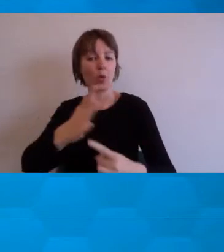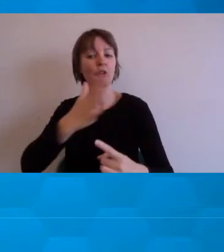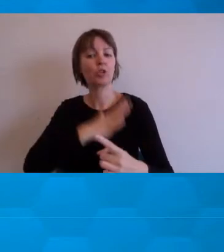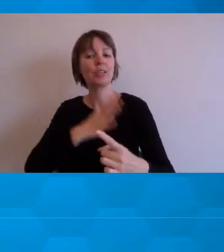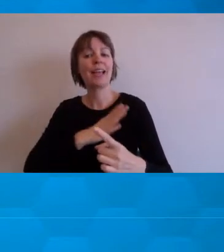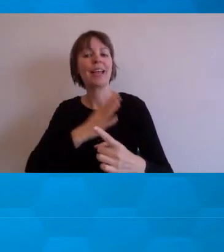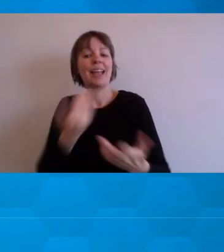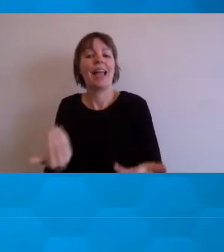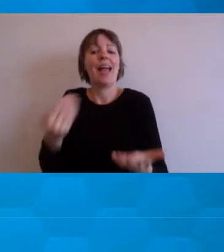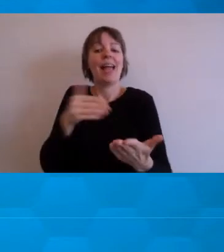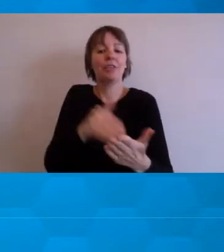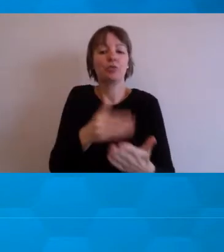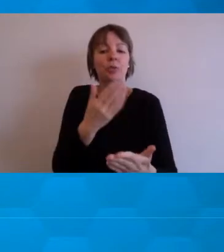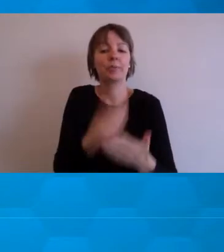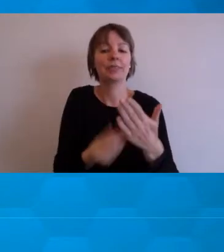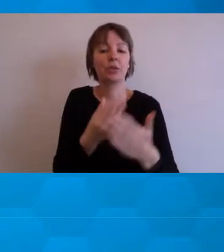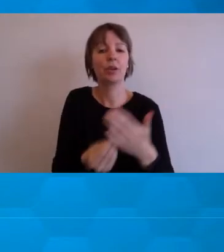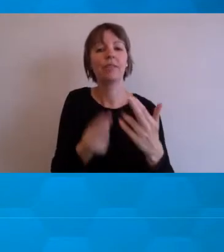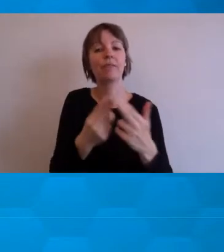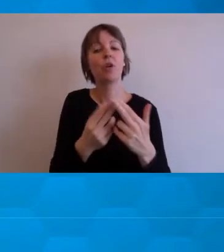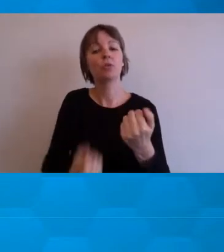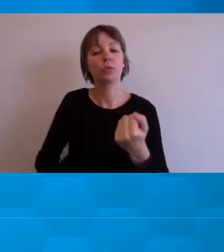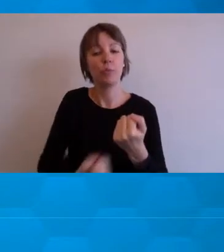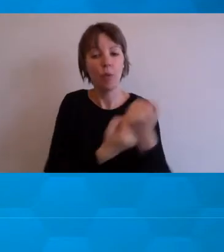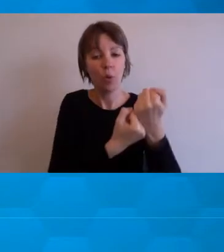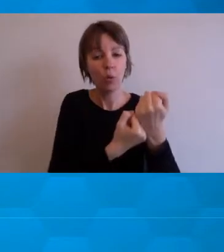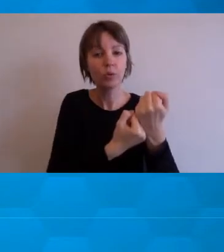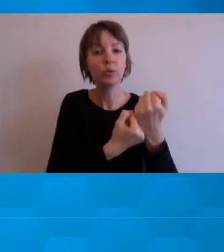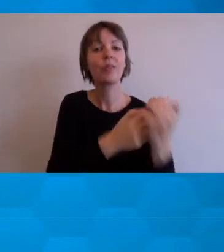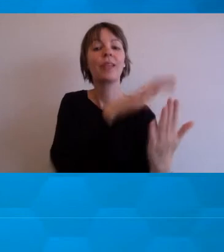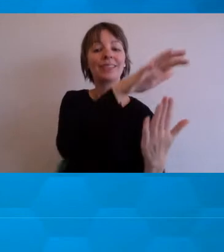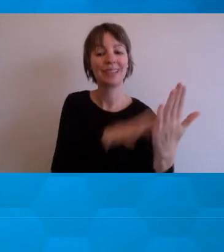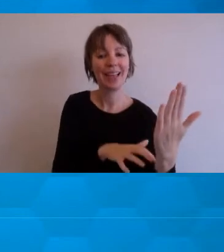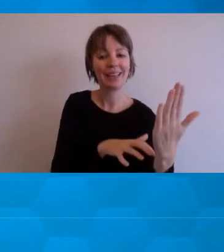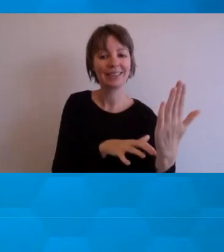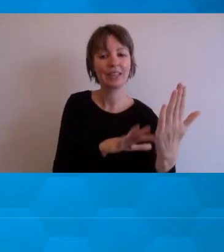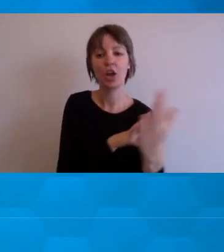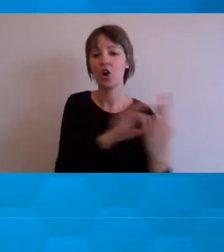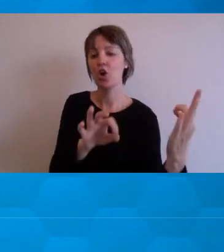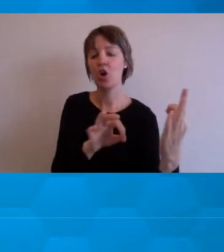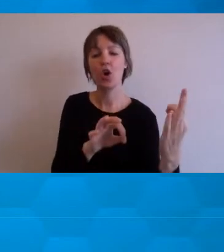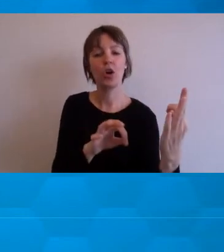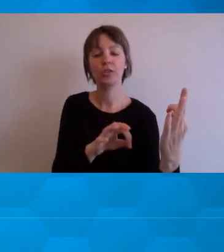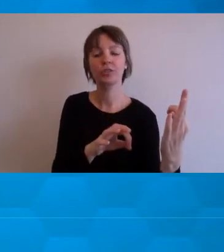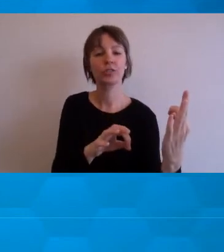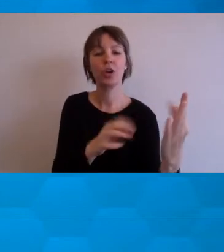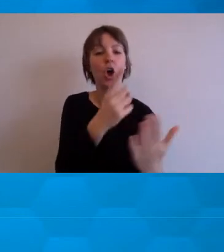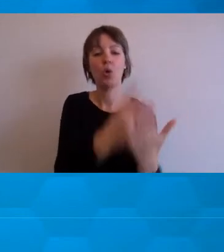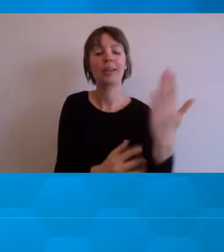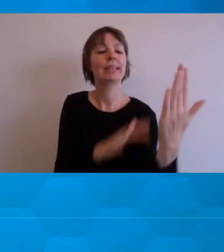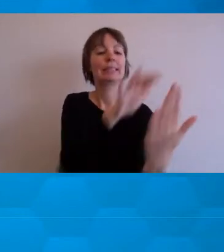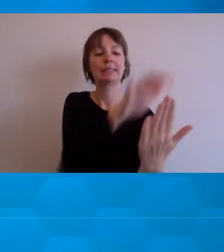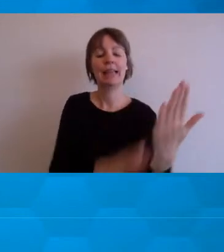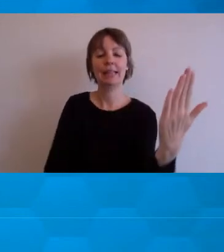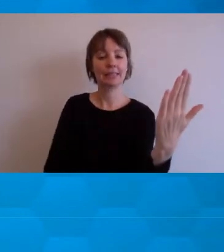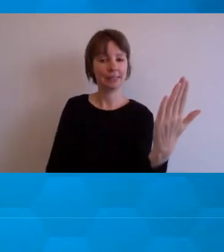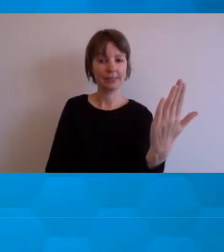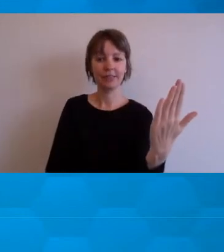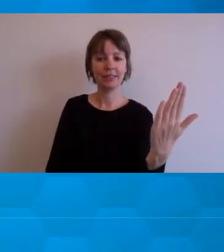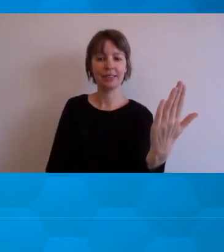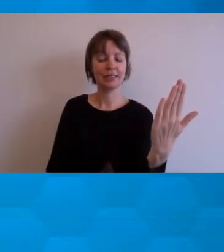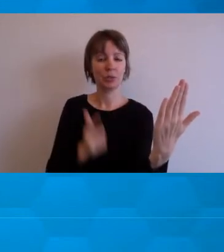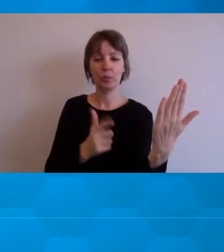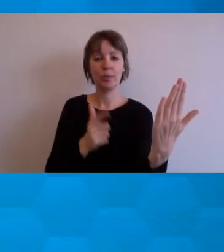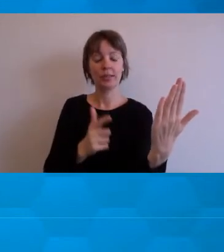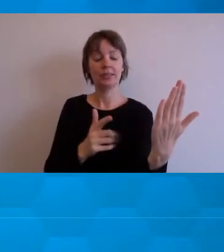support the presentation of that text, something that takes away a lot of the white noise that can be present with a lot of text. Simple